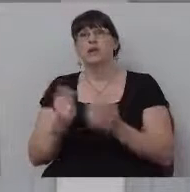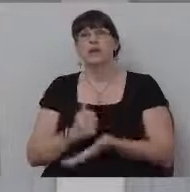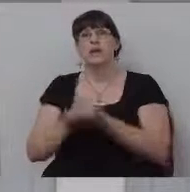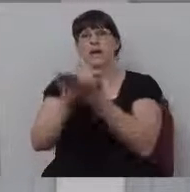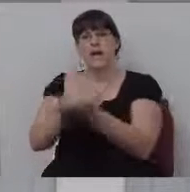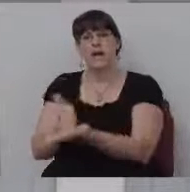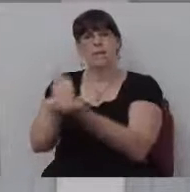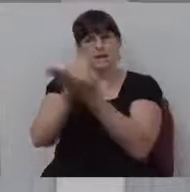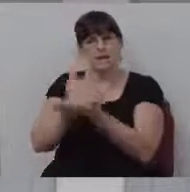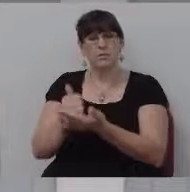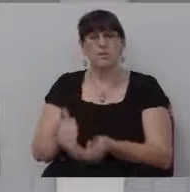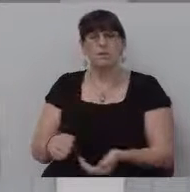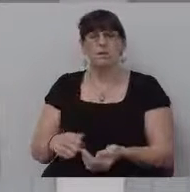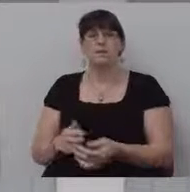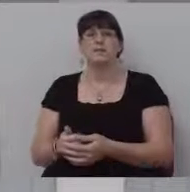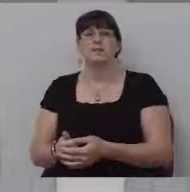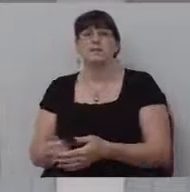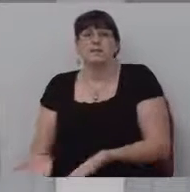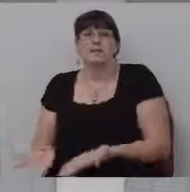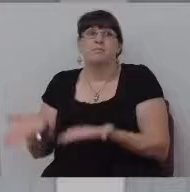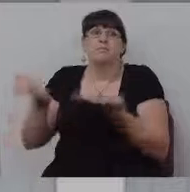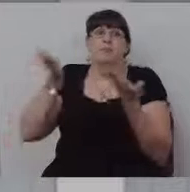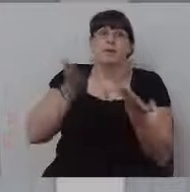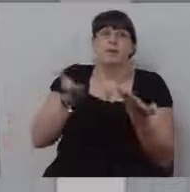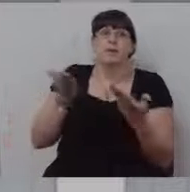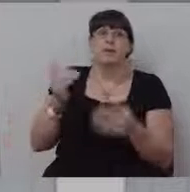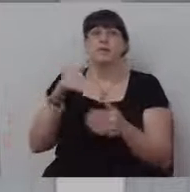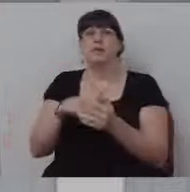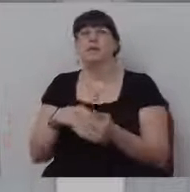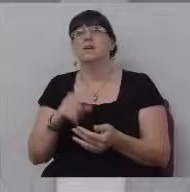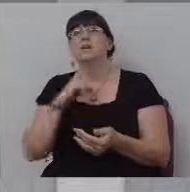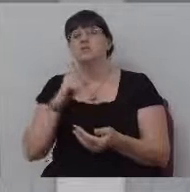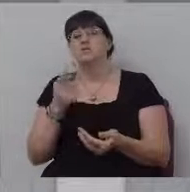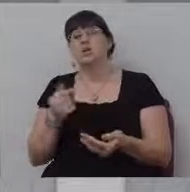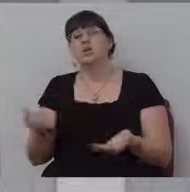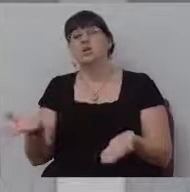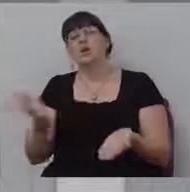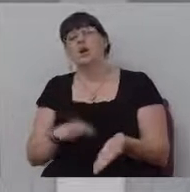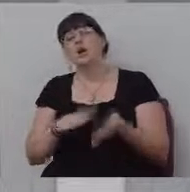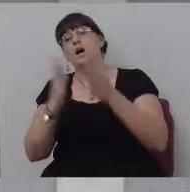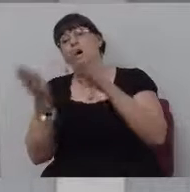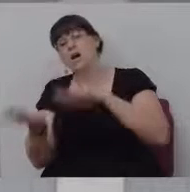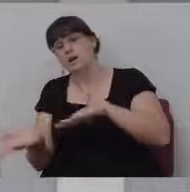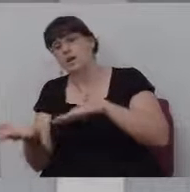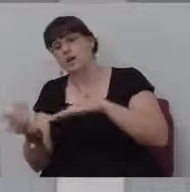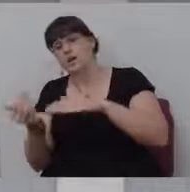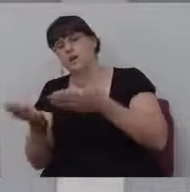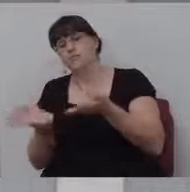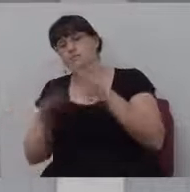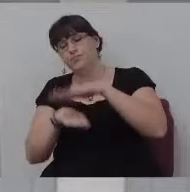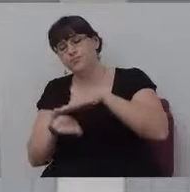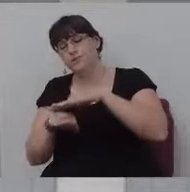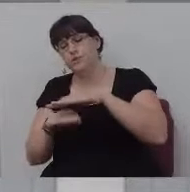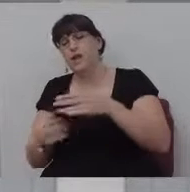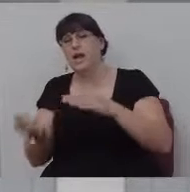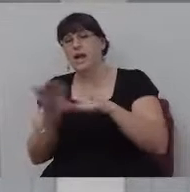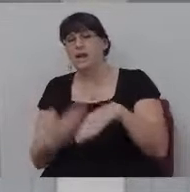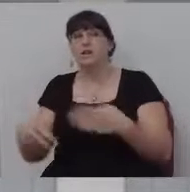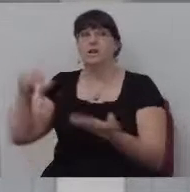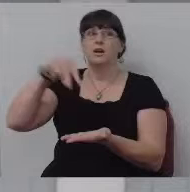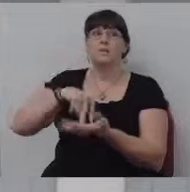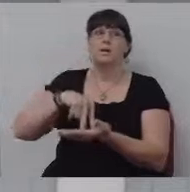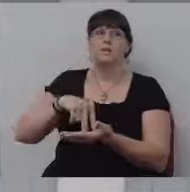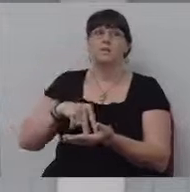uh, to get me baptized and all that and get all that done so that I go under and come back in a, in a standing position with some